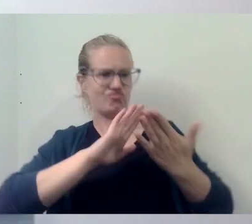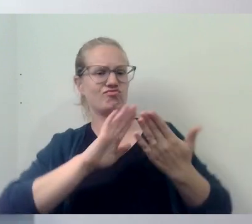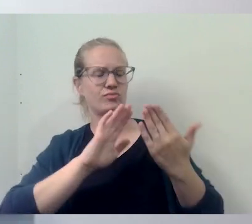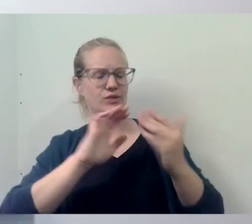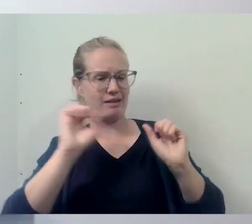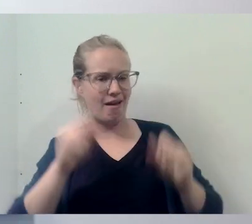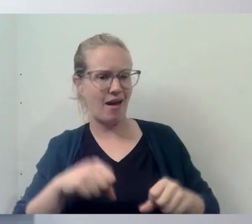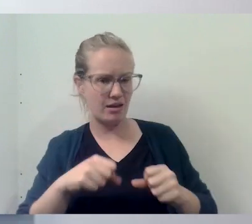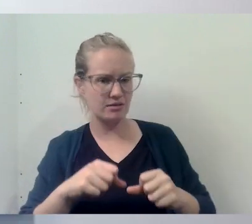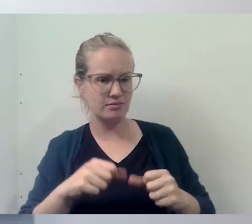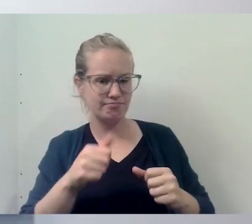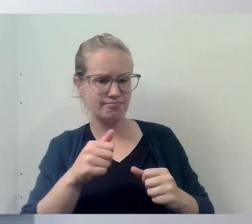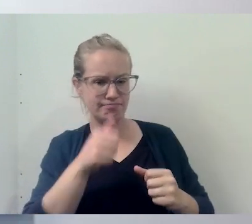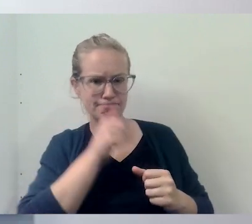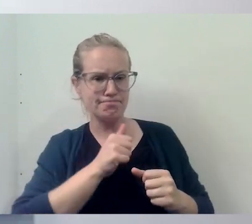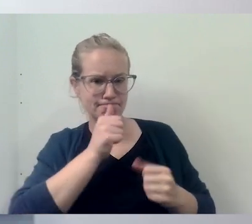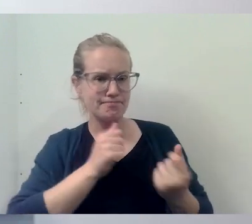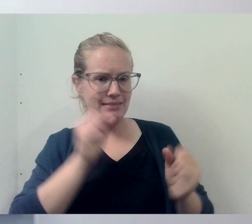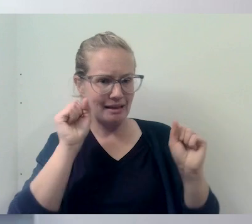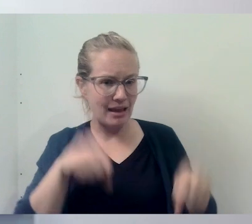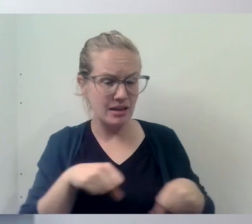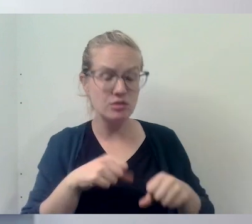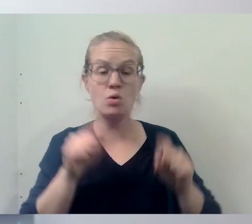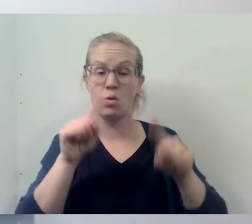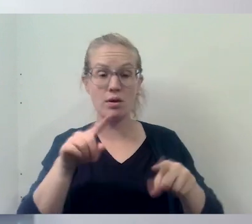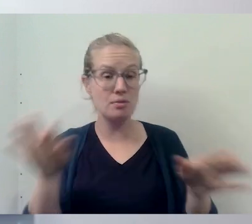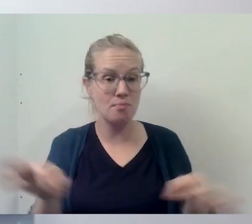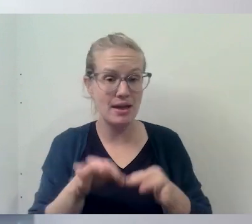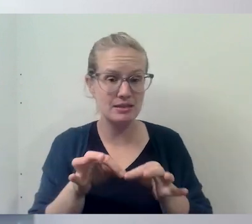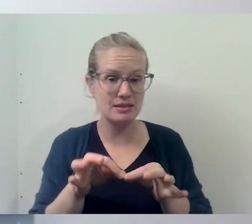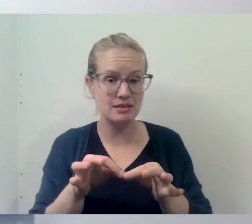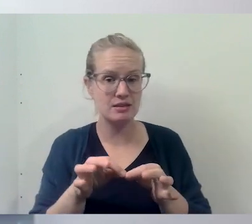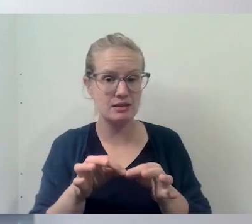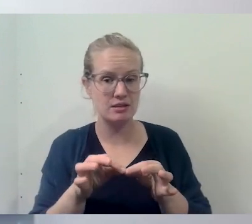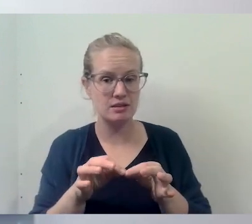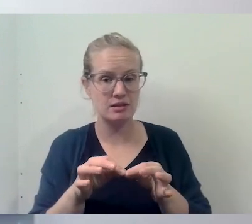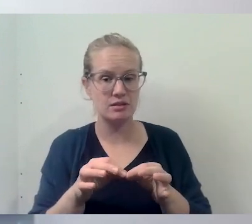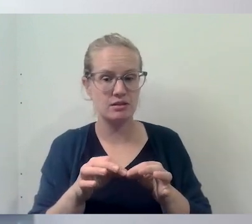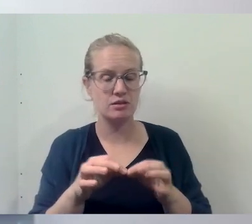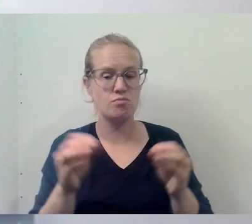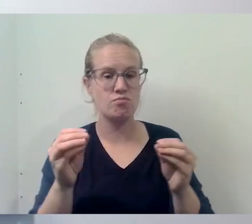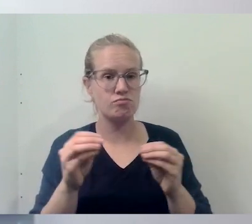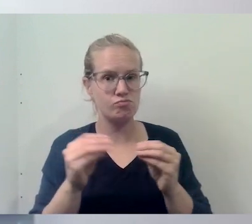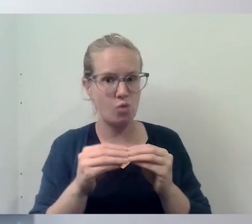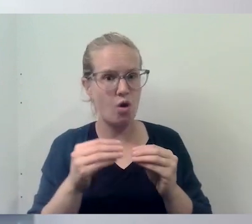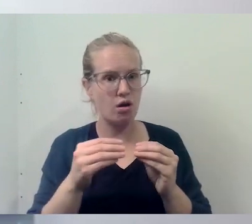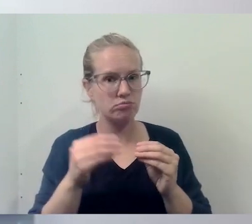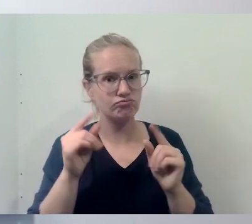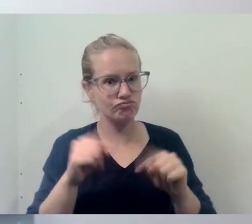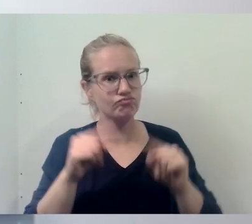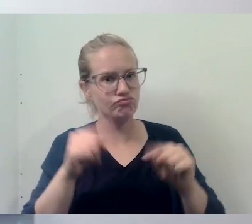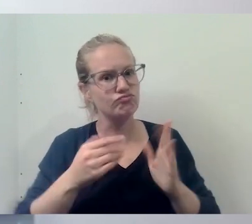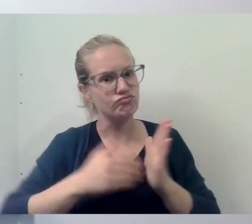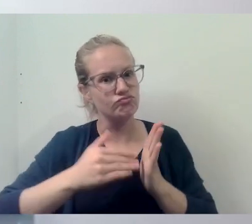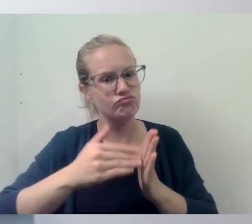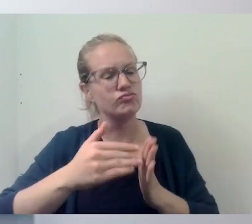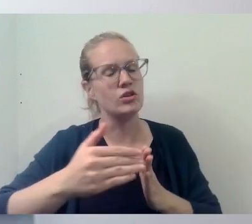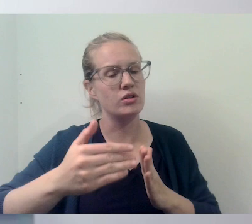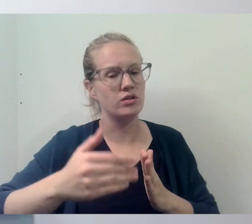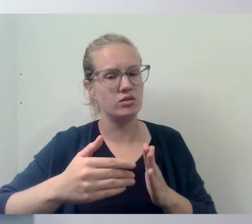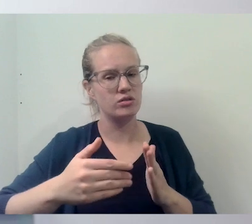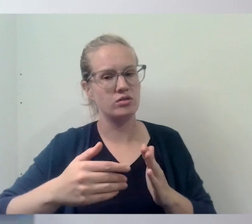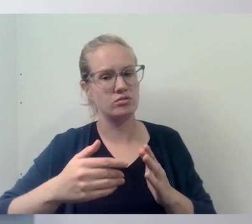So, um, so the, you know, attending mass, you know, react more regularly, um, is